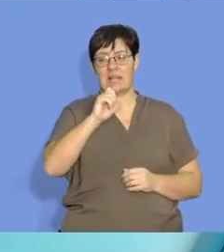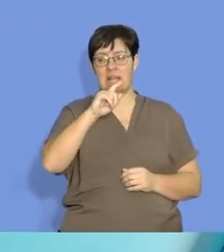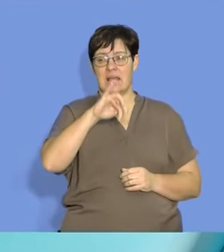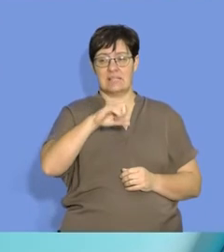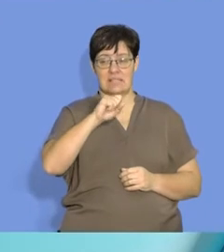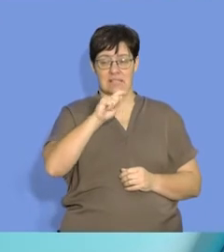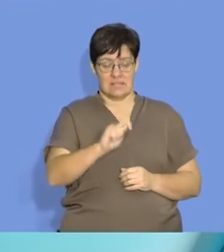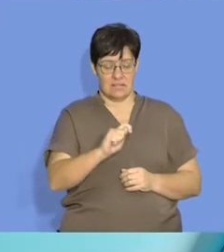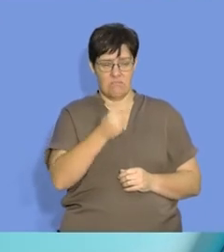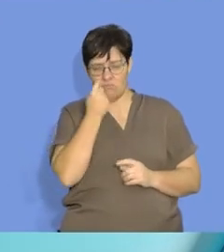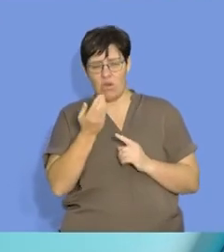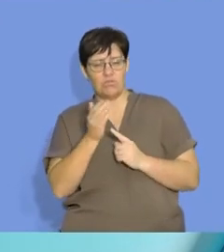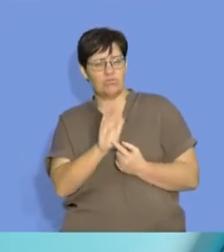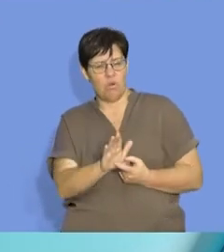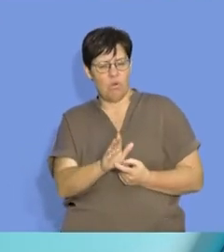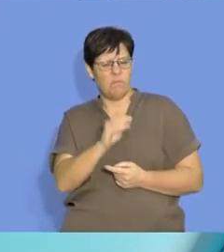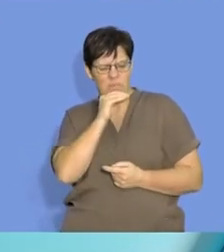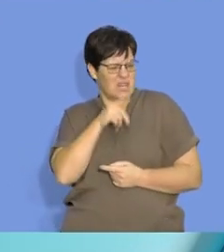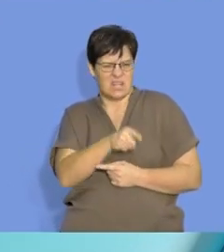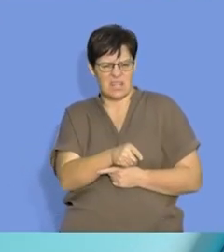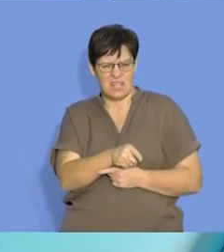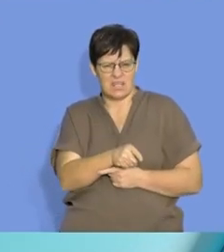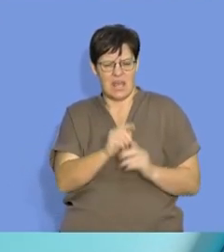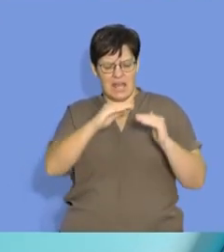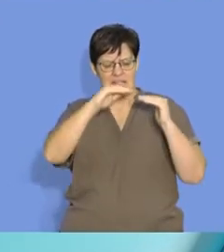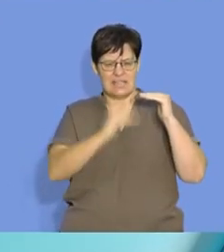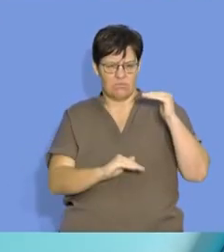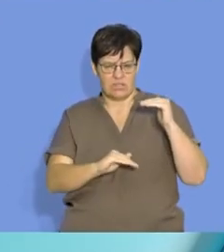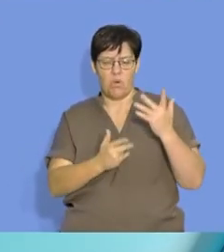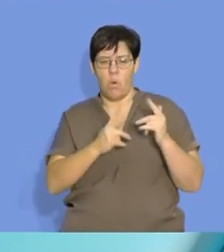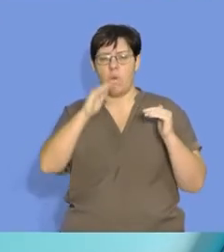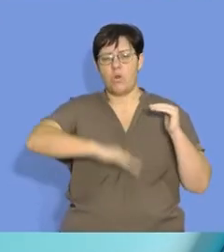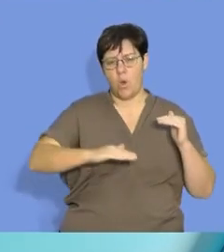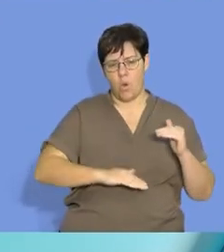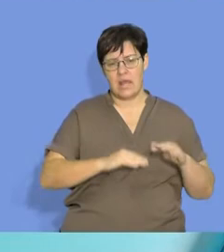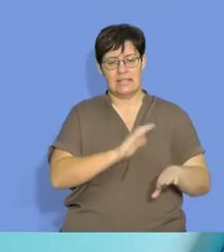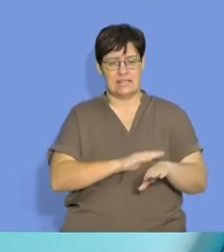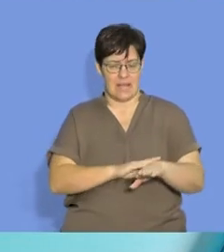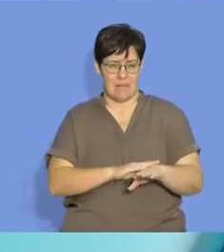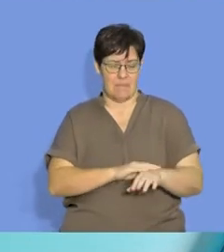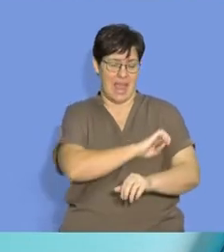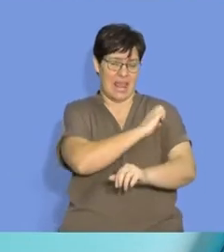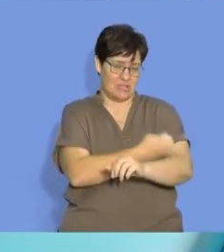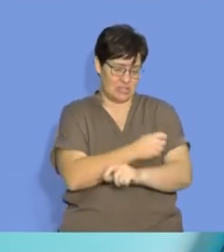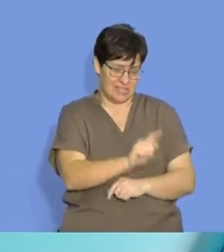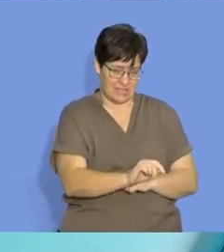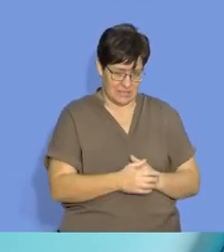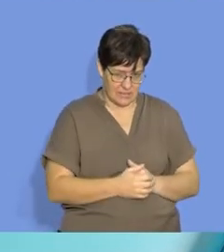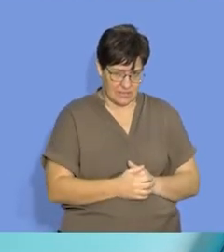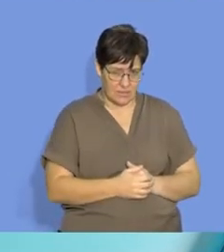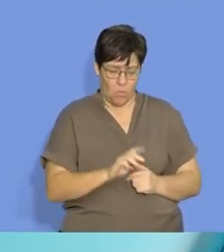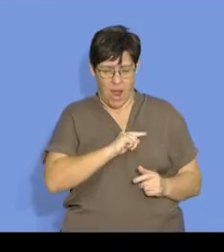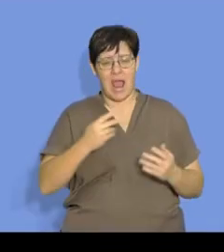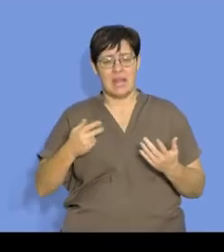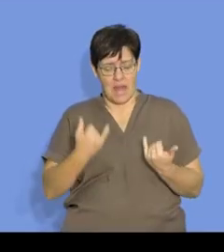in a catalyst to show you what we mean by saying decreasing or lowering the activation energy.